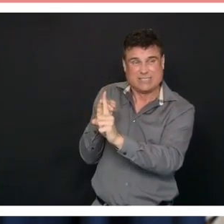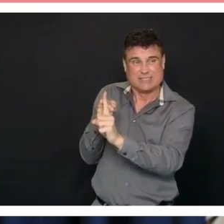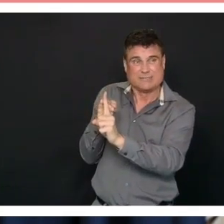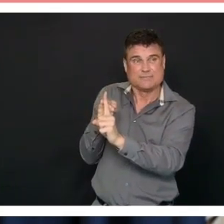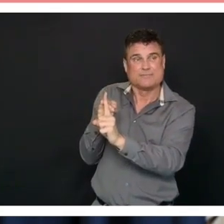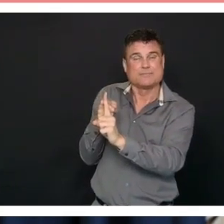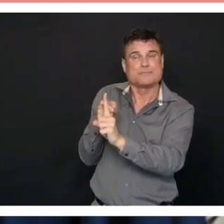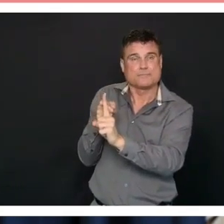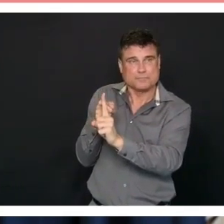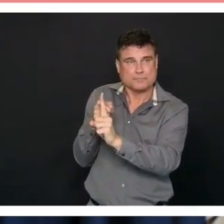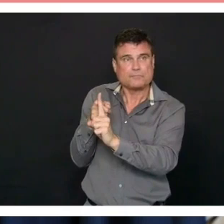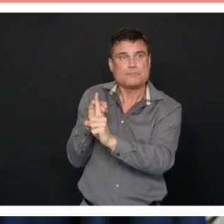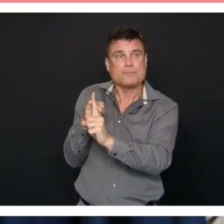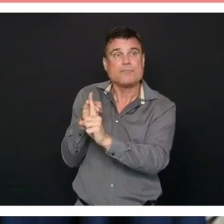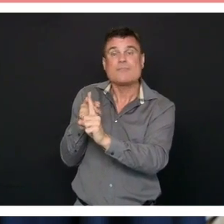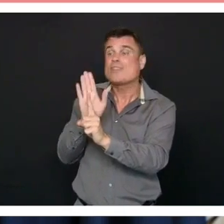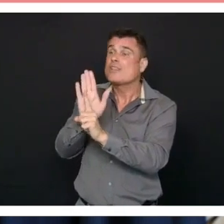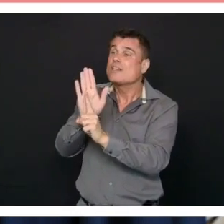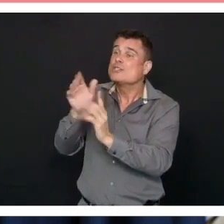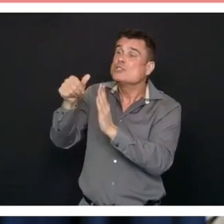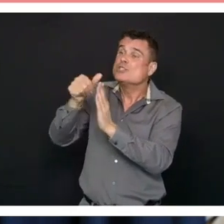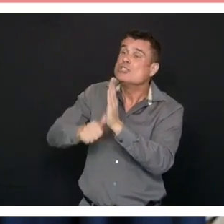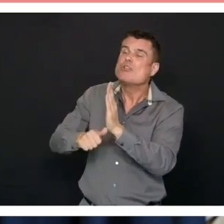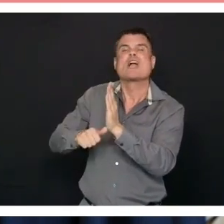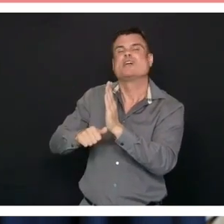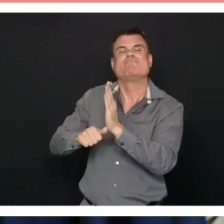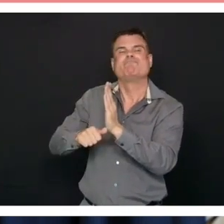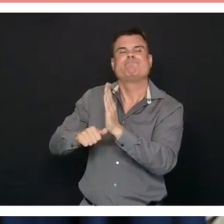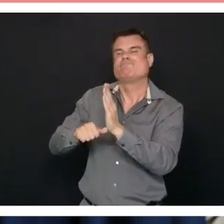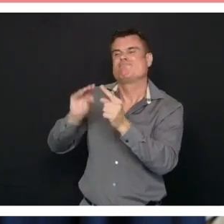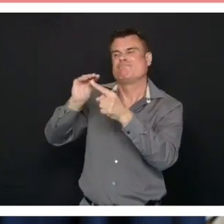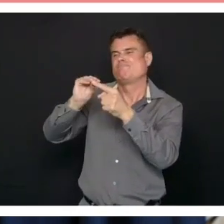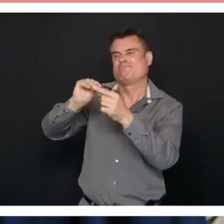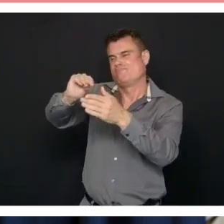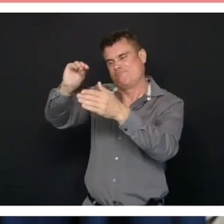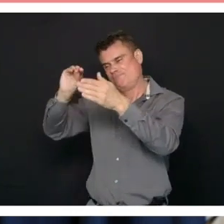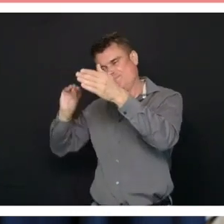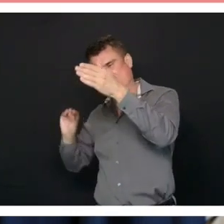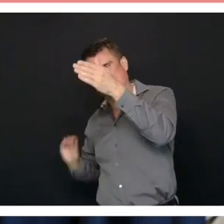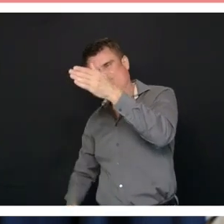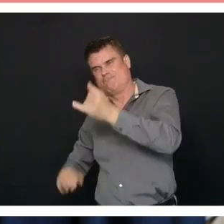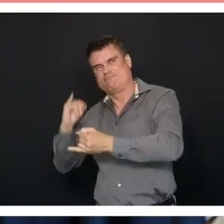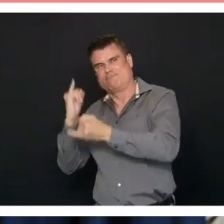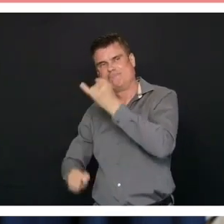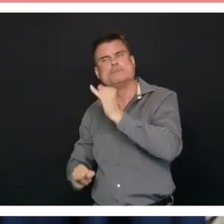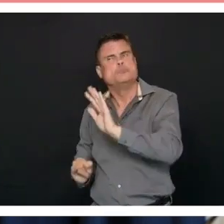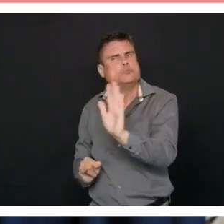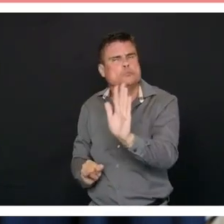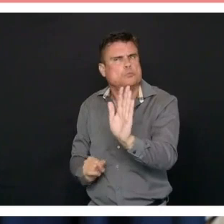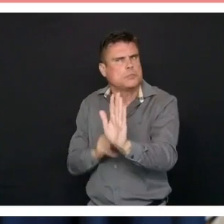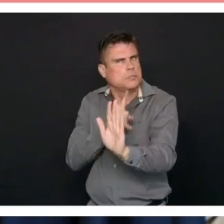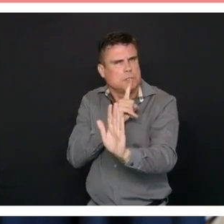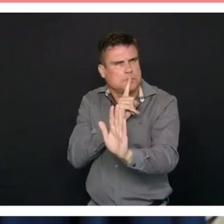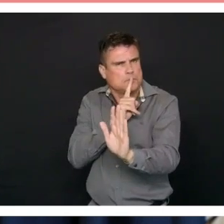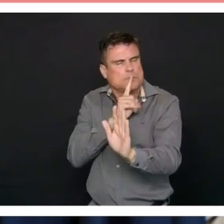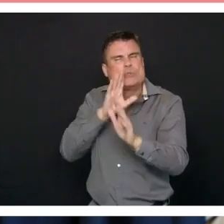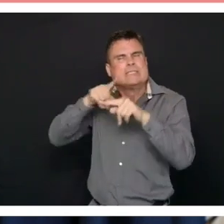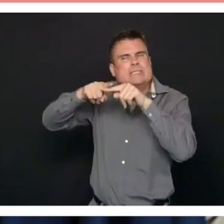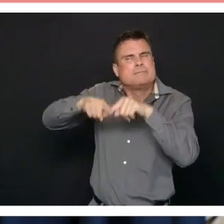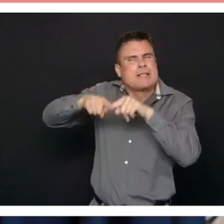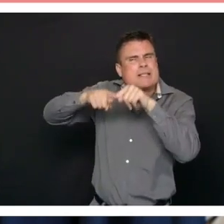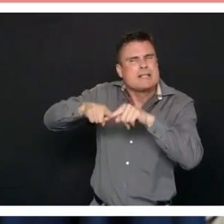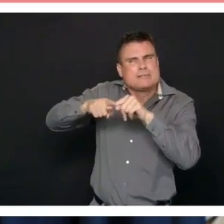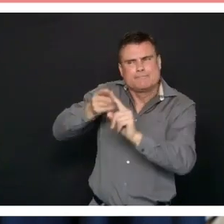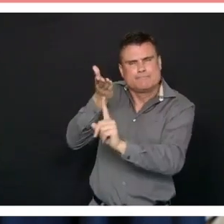at the bottom of the list it'll be rescheduled as appropriate as part of the whole system so it is incredibly important